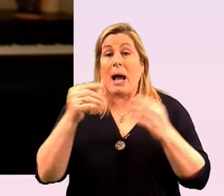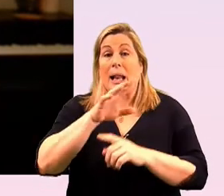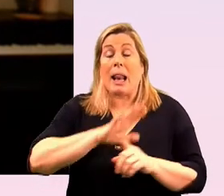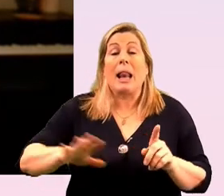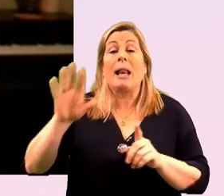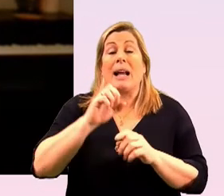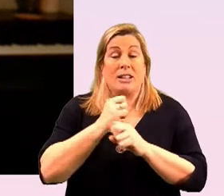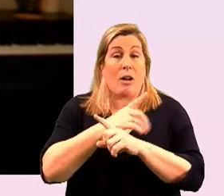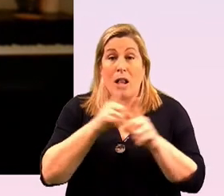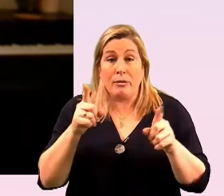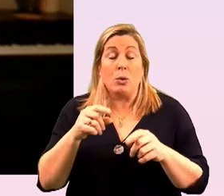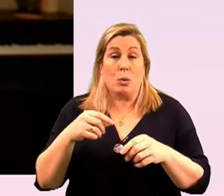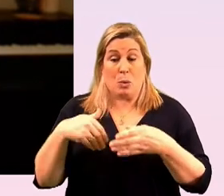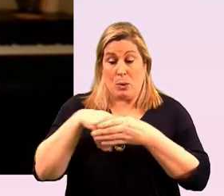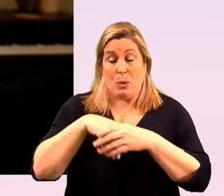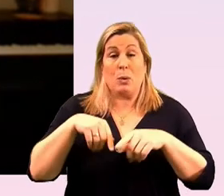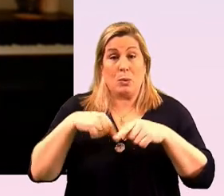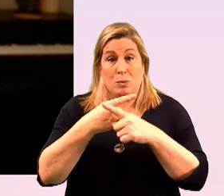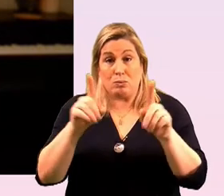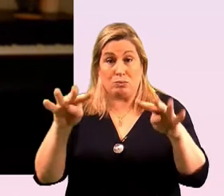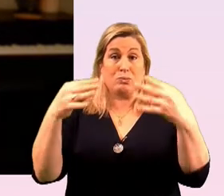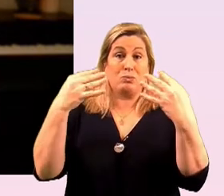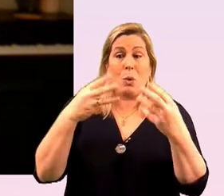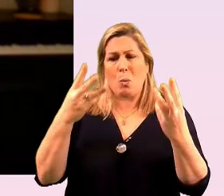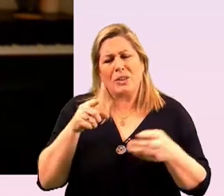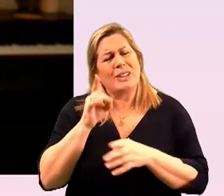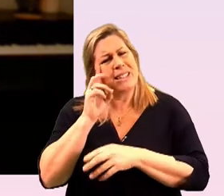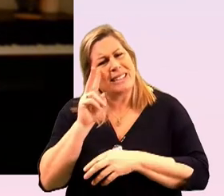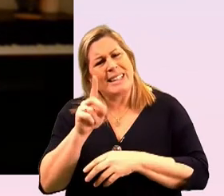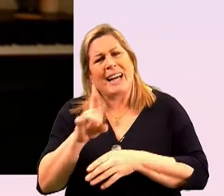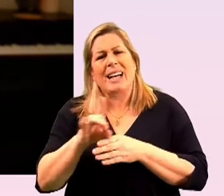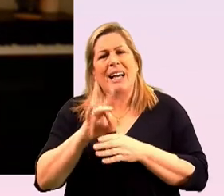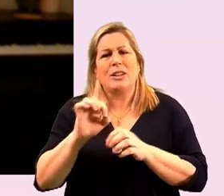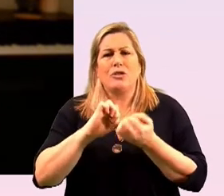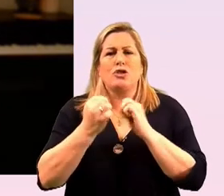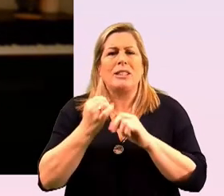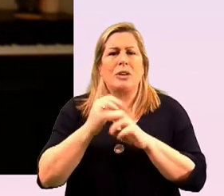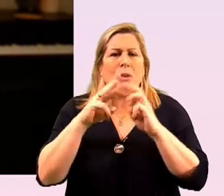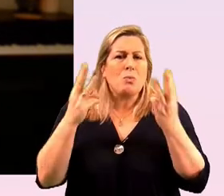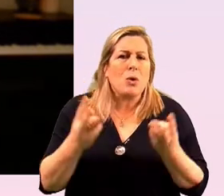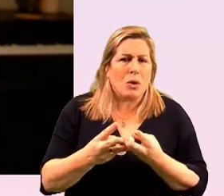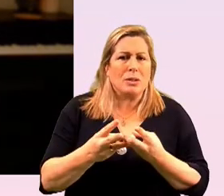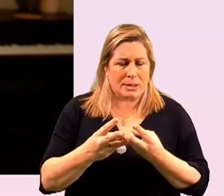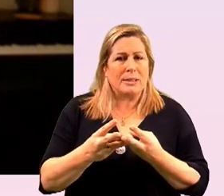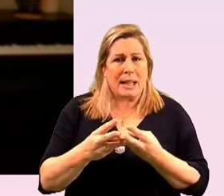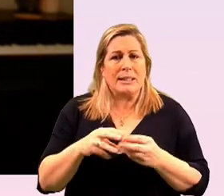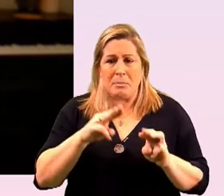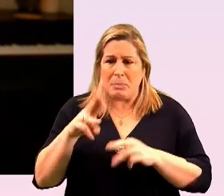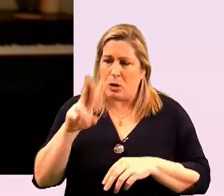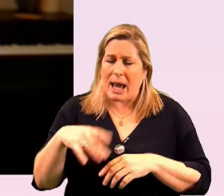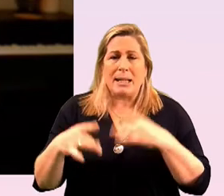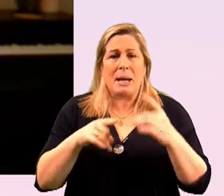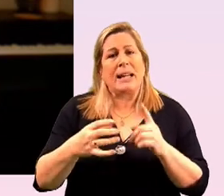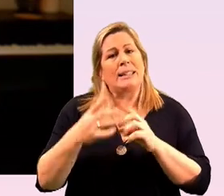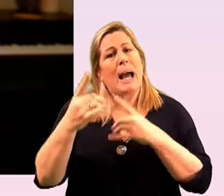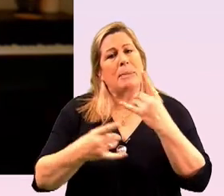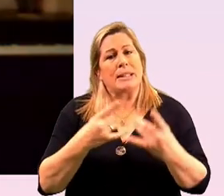who are with us who want to see that change in the world and connecting to our team of change makers who make those things happen and you